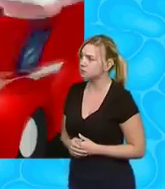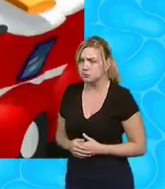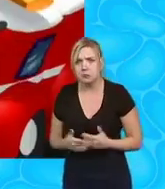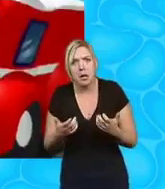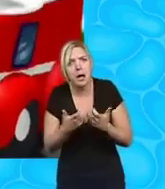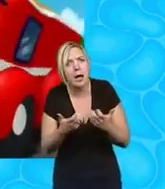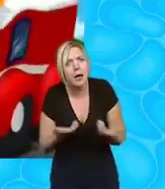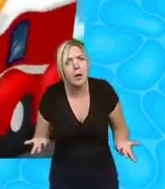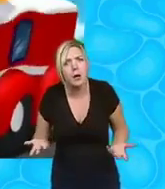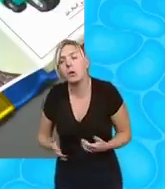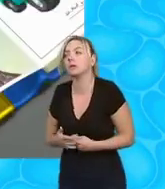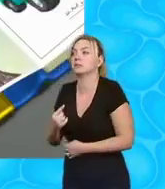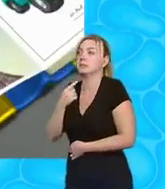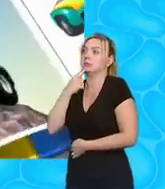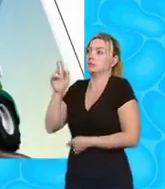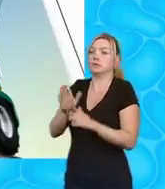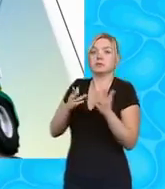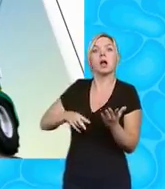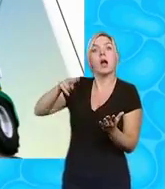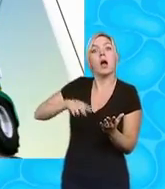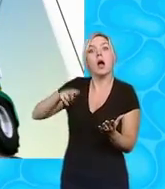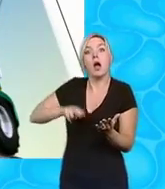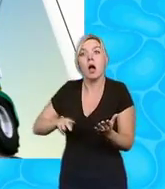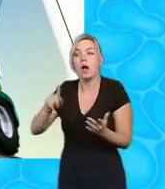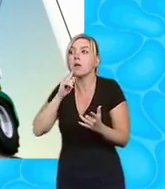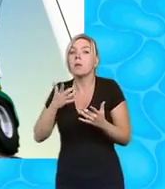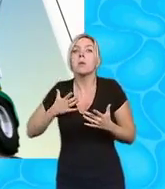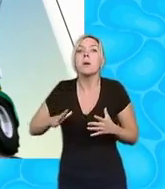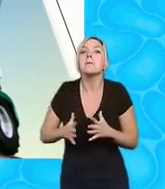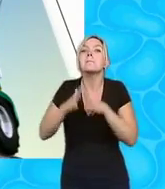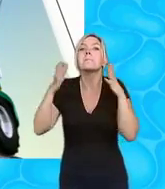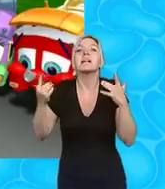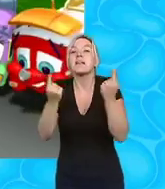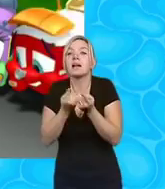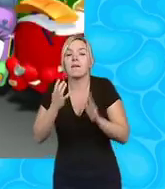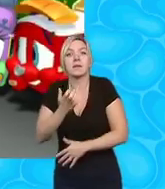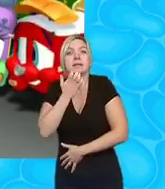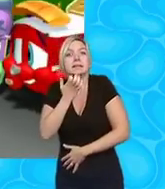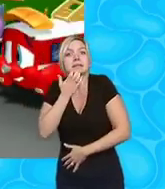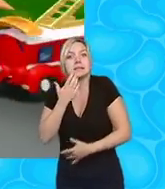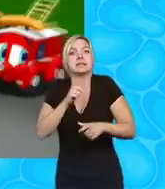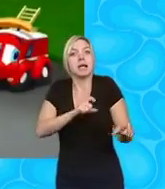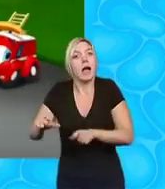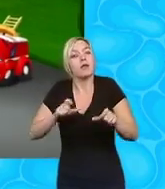well it says here the way to do big big things is to keep on going uh-huh